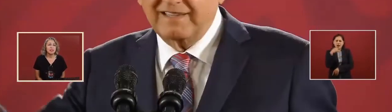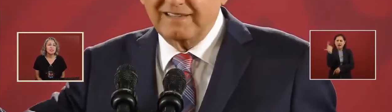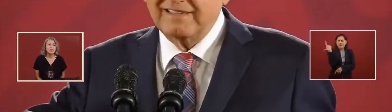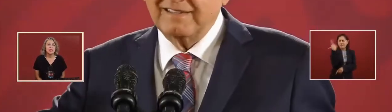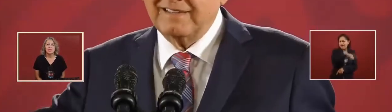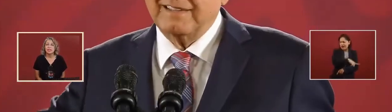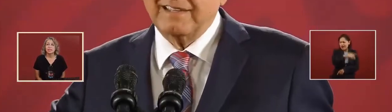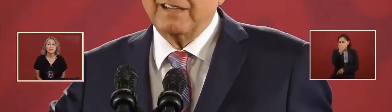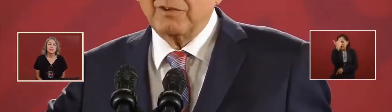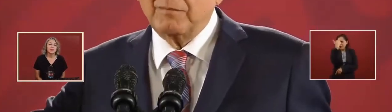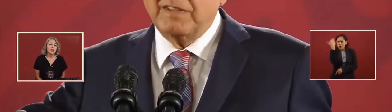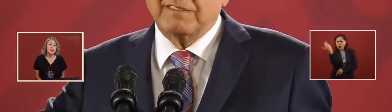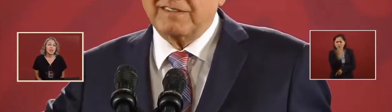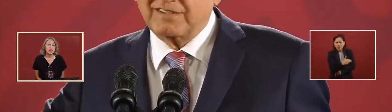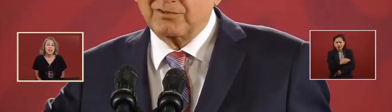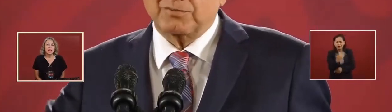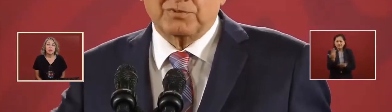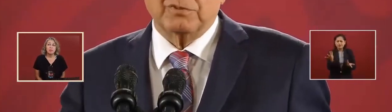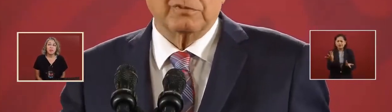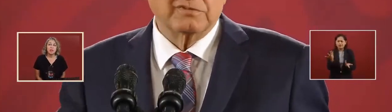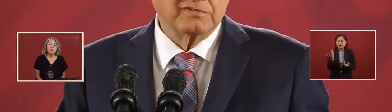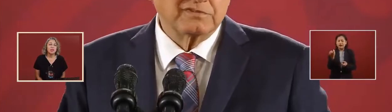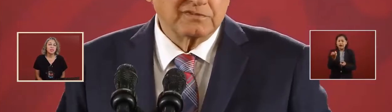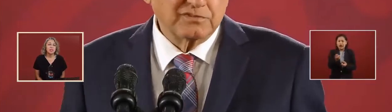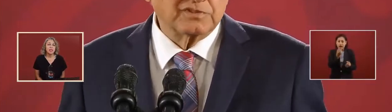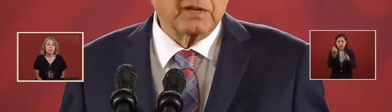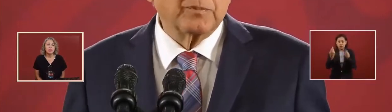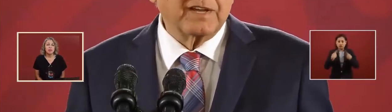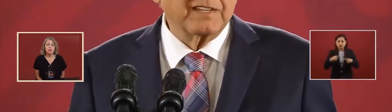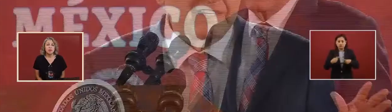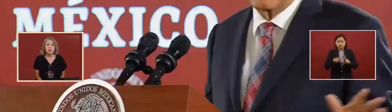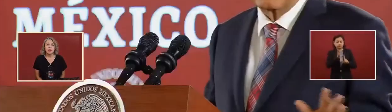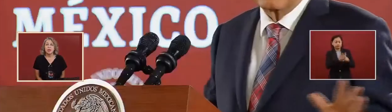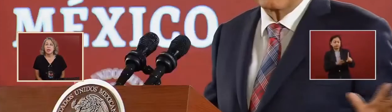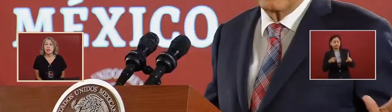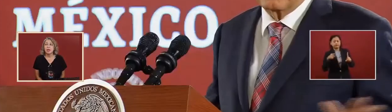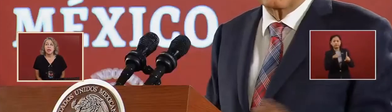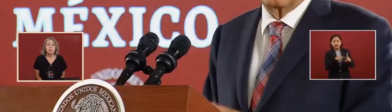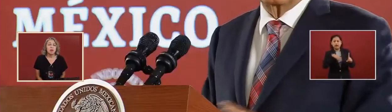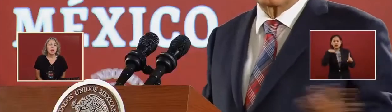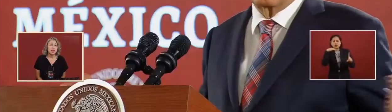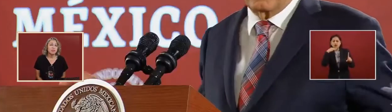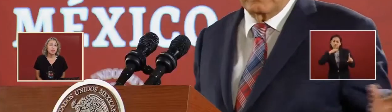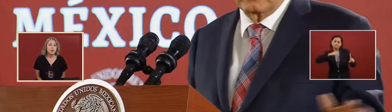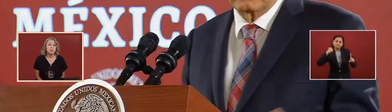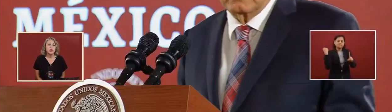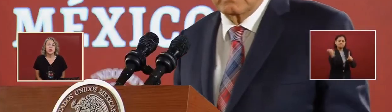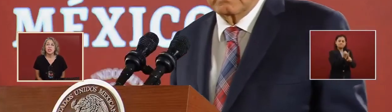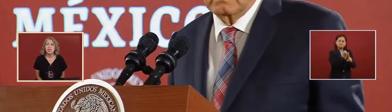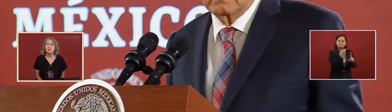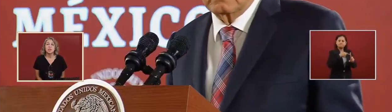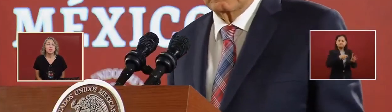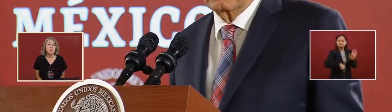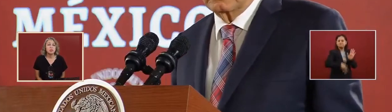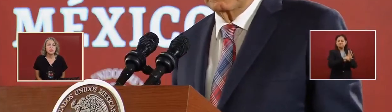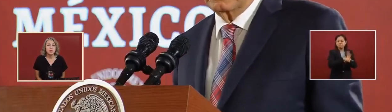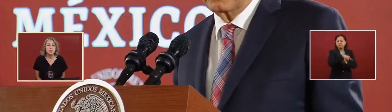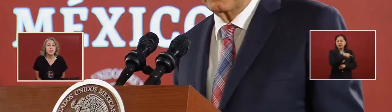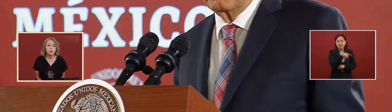Anybody who has a mark of corruption, they will not be able to remove it with any water.